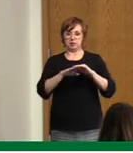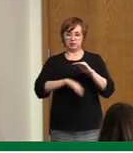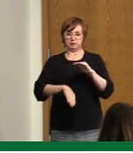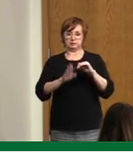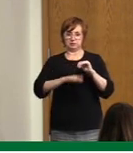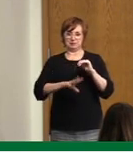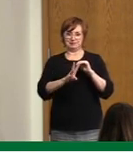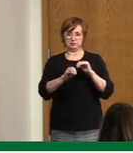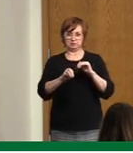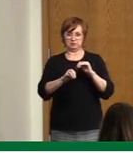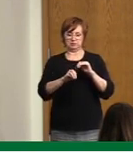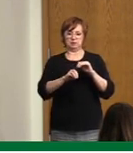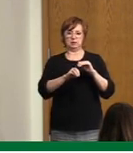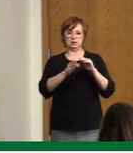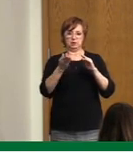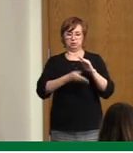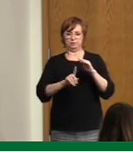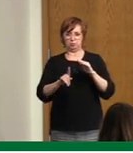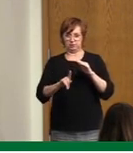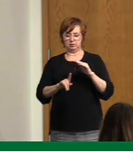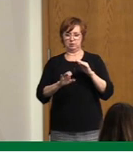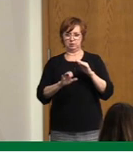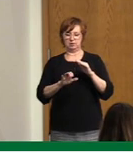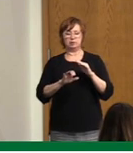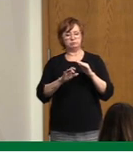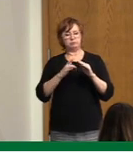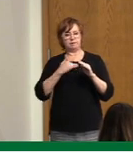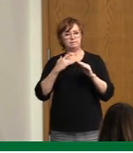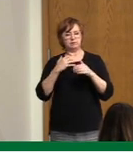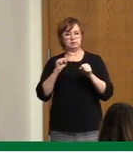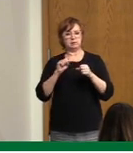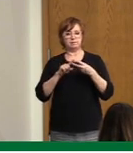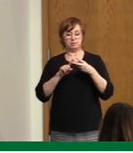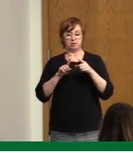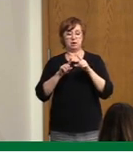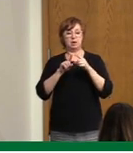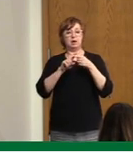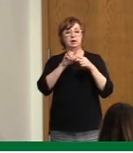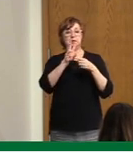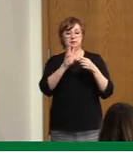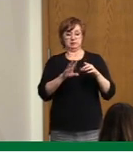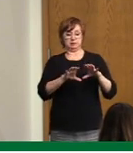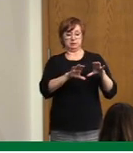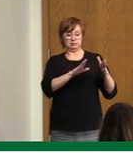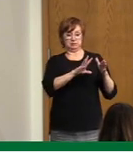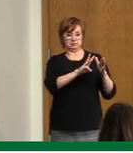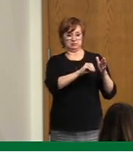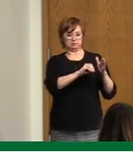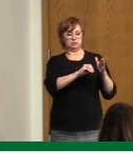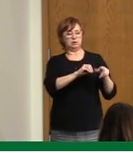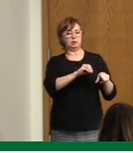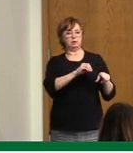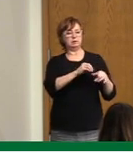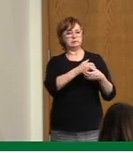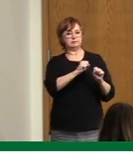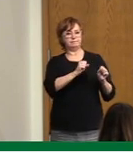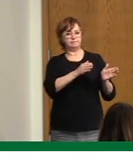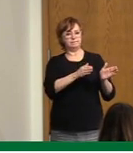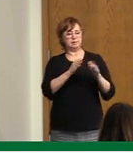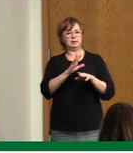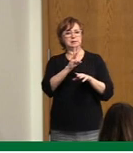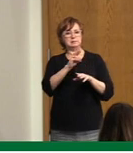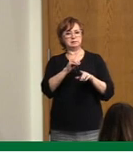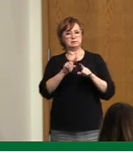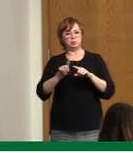the concern area, and right now we are at, you know, 20, 22 cases per 100,000 per day. And then the